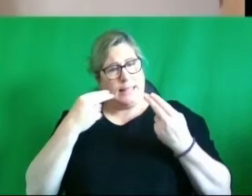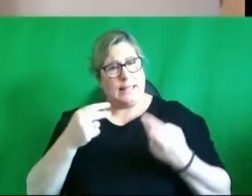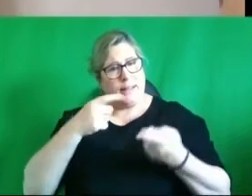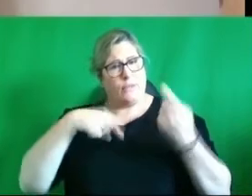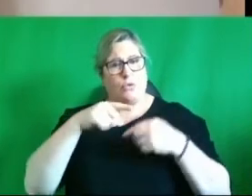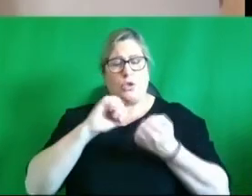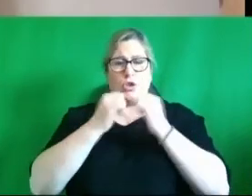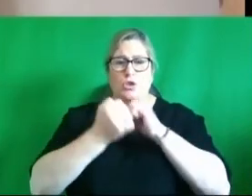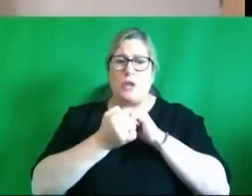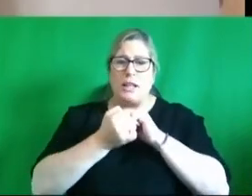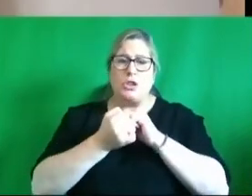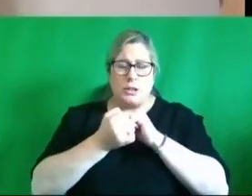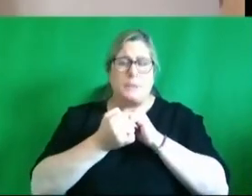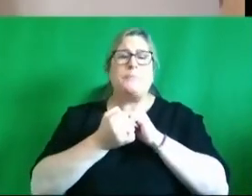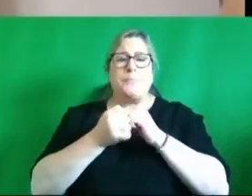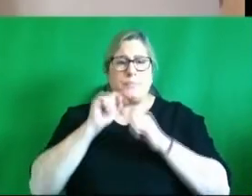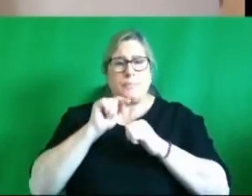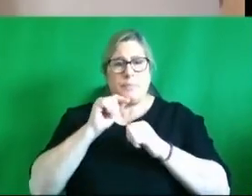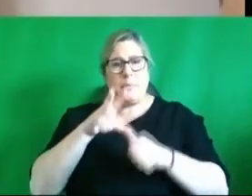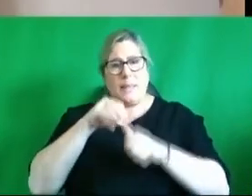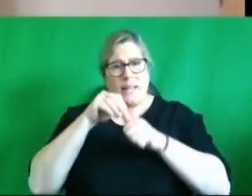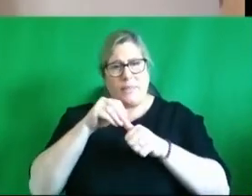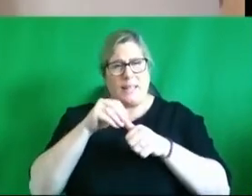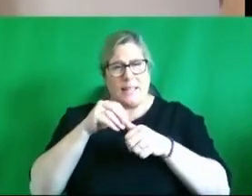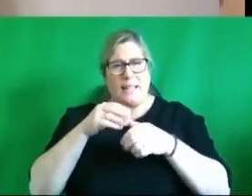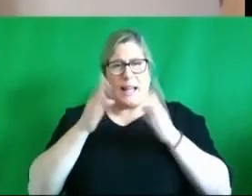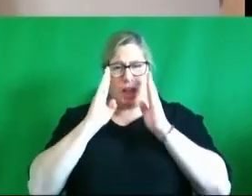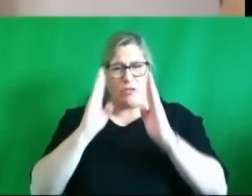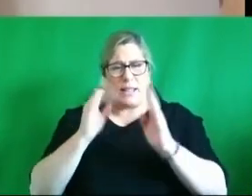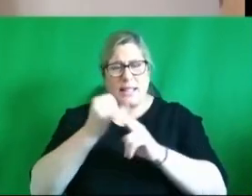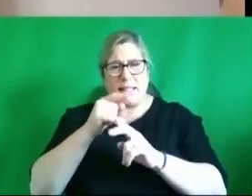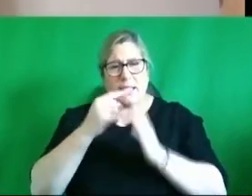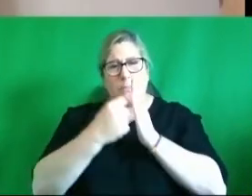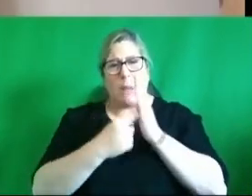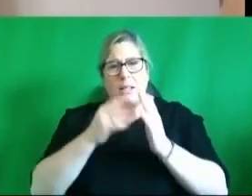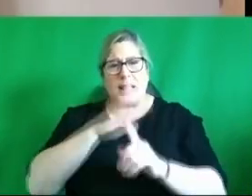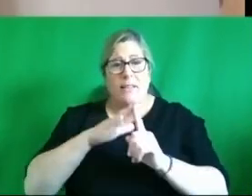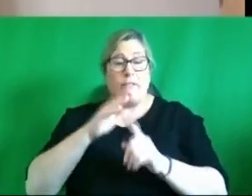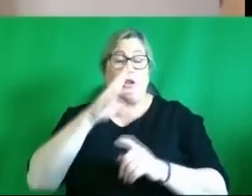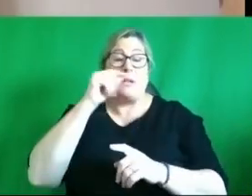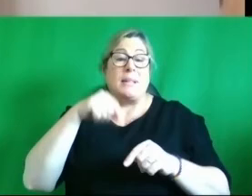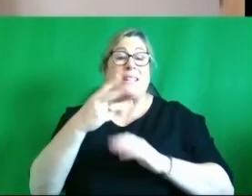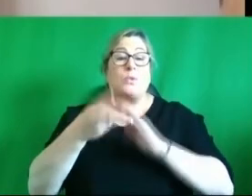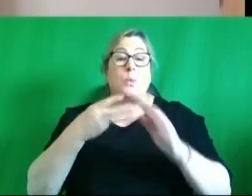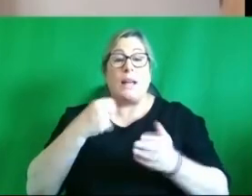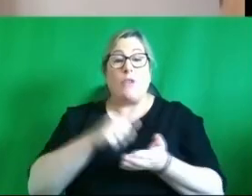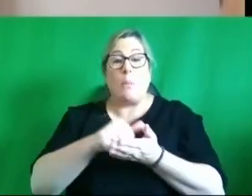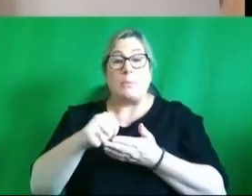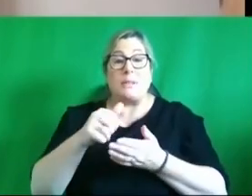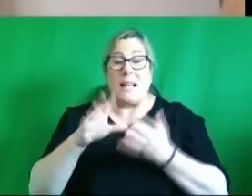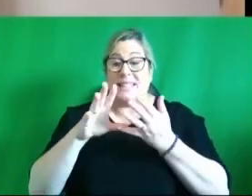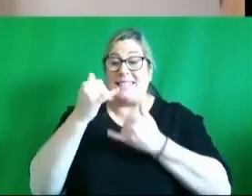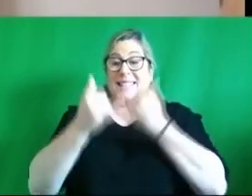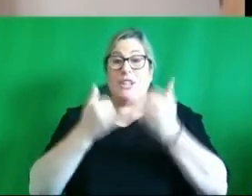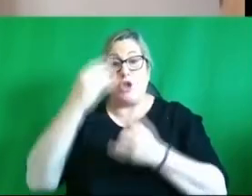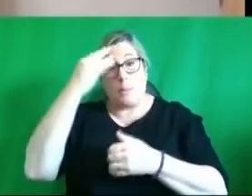direction in this particular policy area so if we look this week for example we have the publication of the 10-year mental health strategy